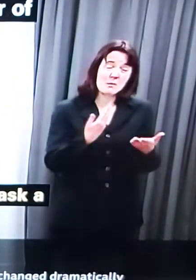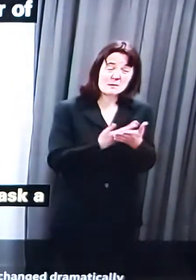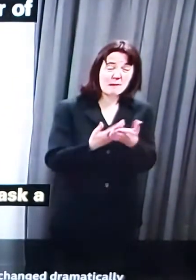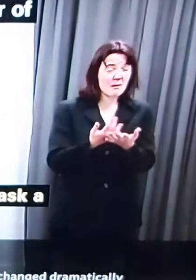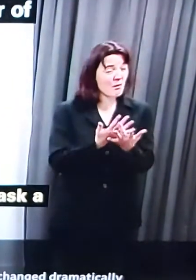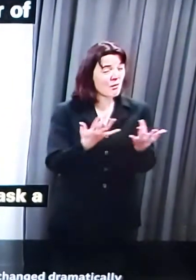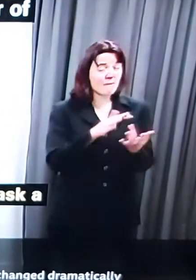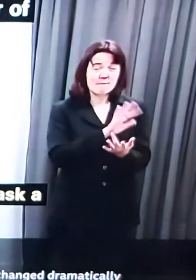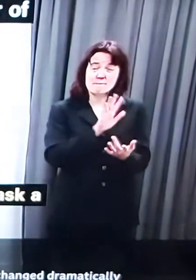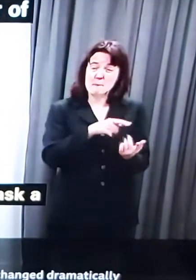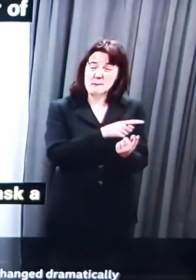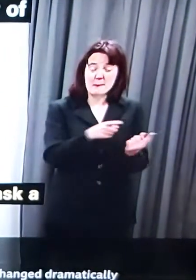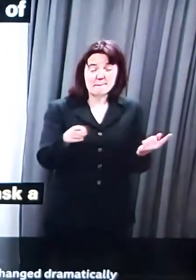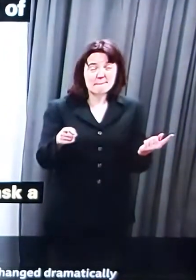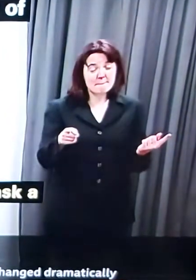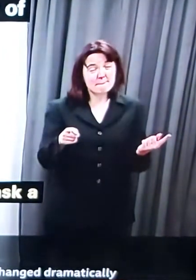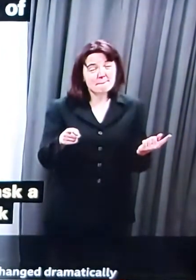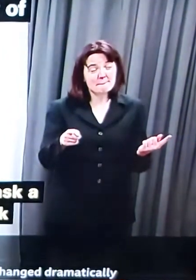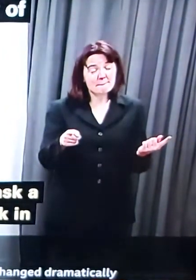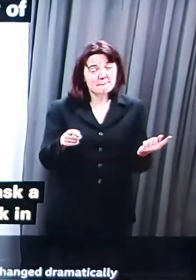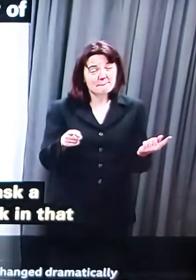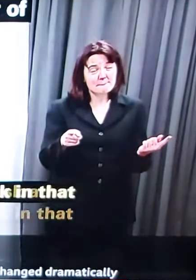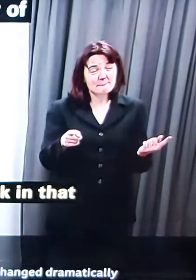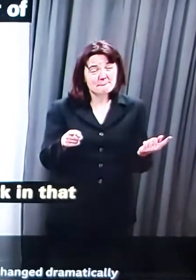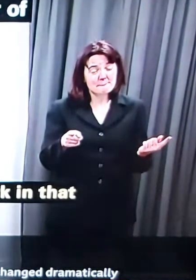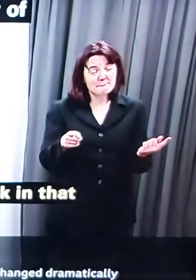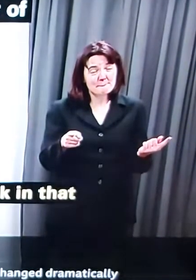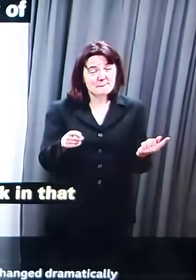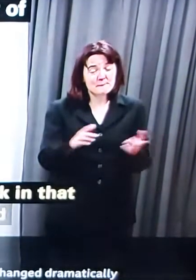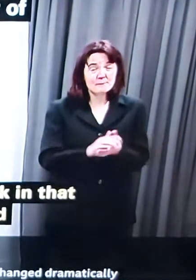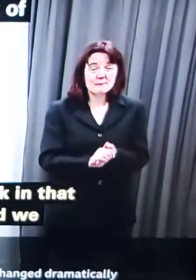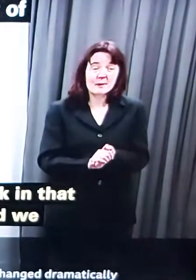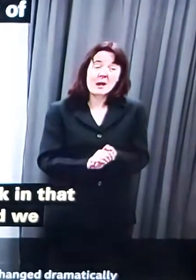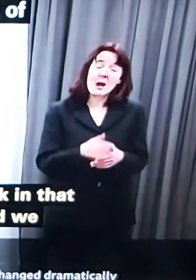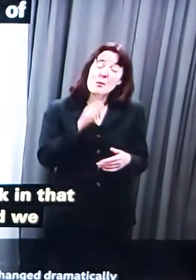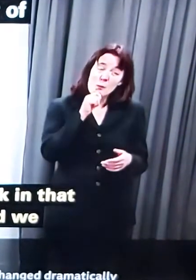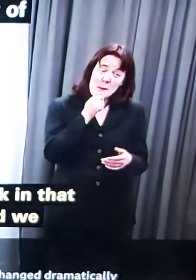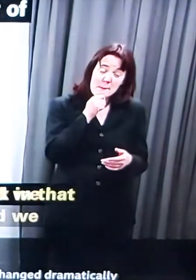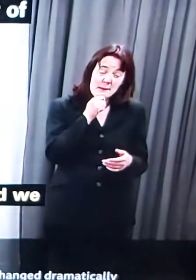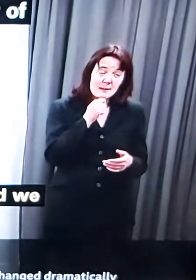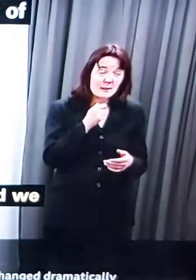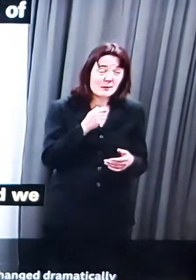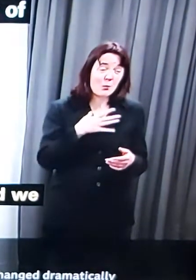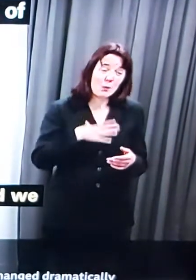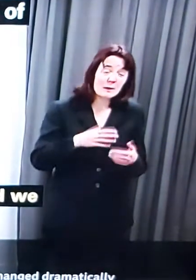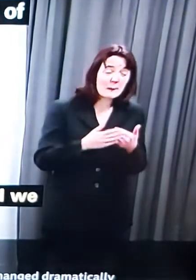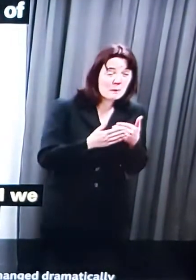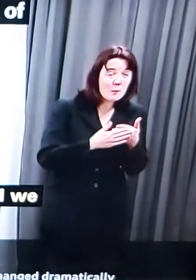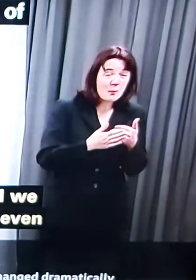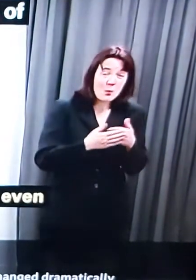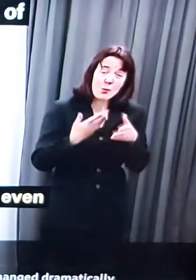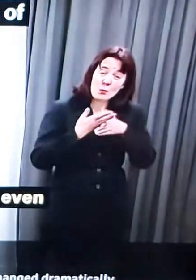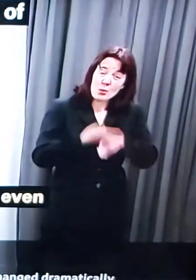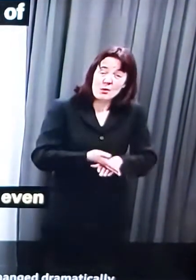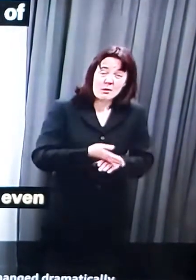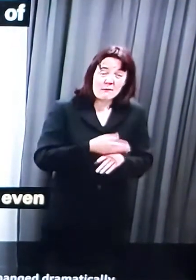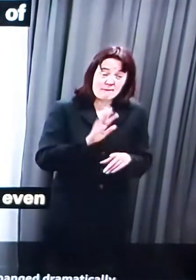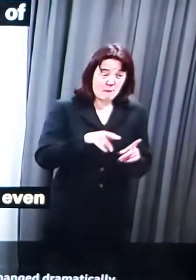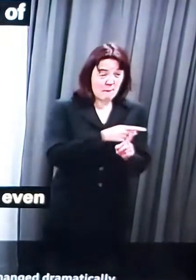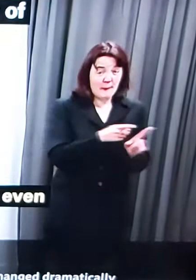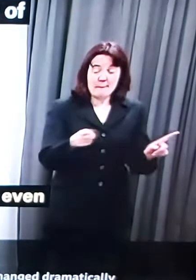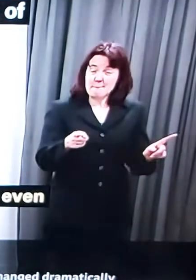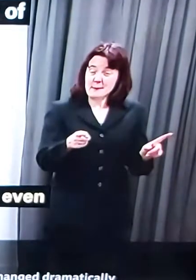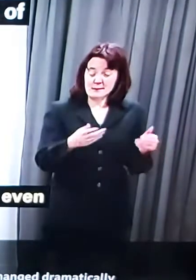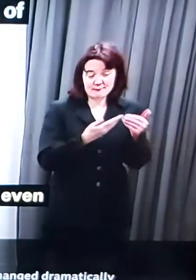of the public service, and we know that we will be asking even more of them in the days and weeks